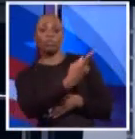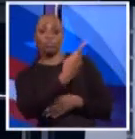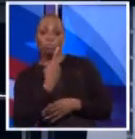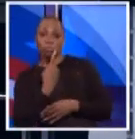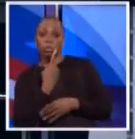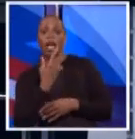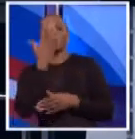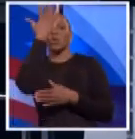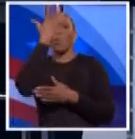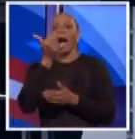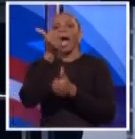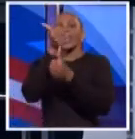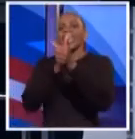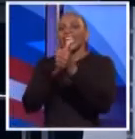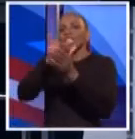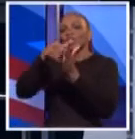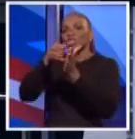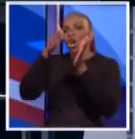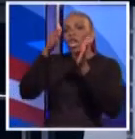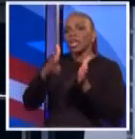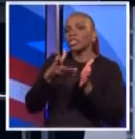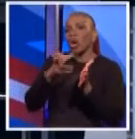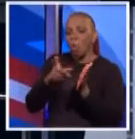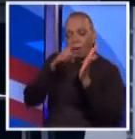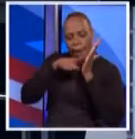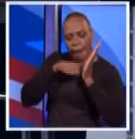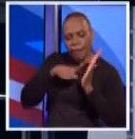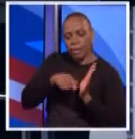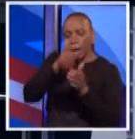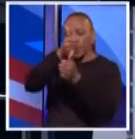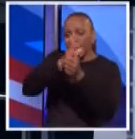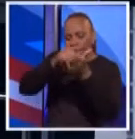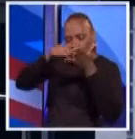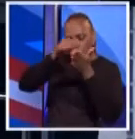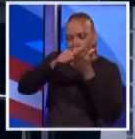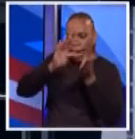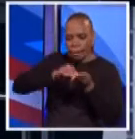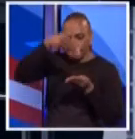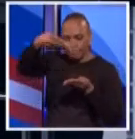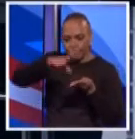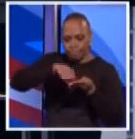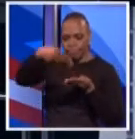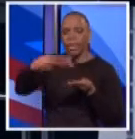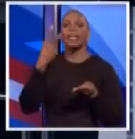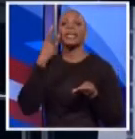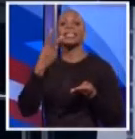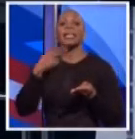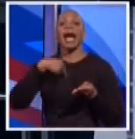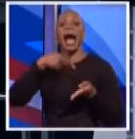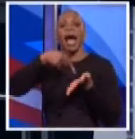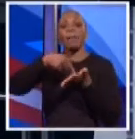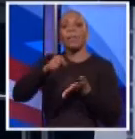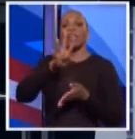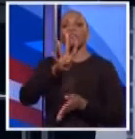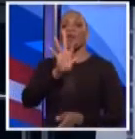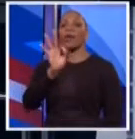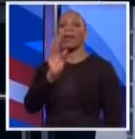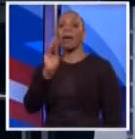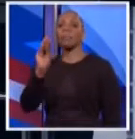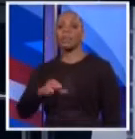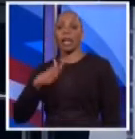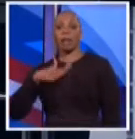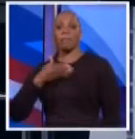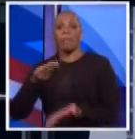journalist who has wanted to has come and examined them, every page. And they've seen that I paid 49% of my